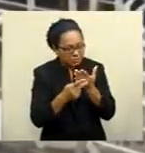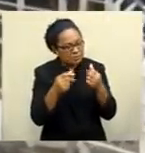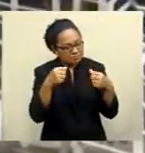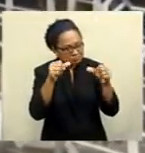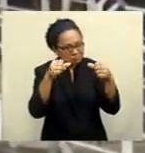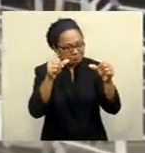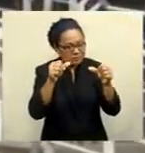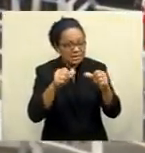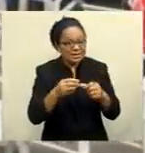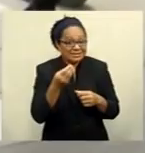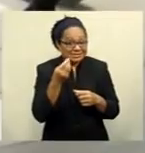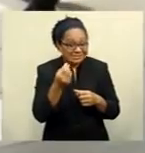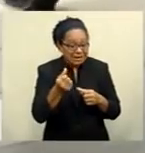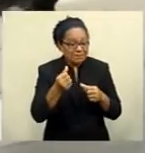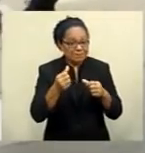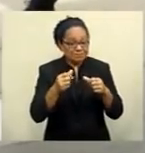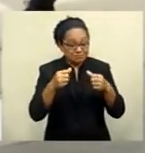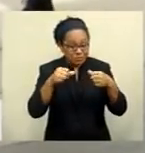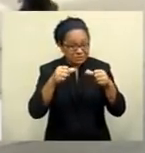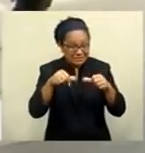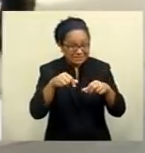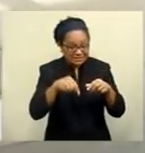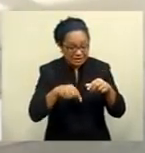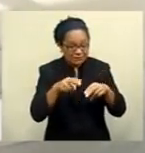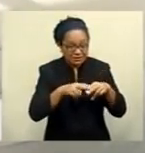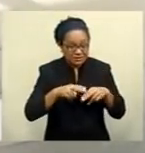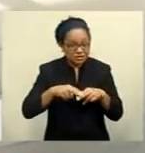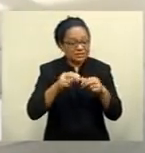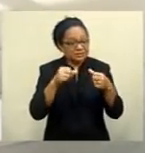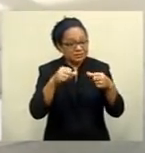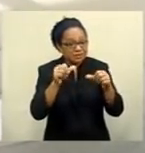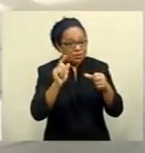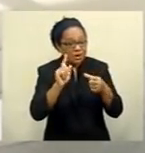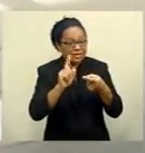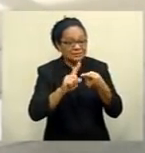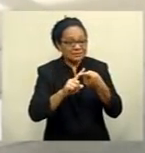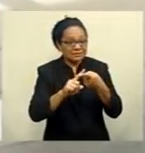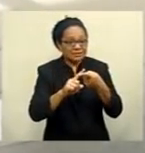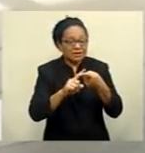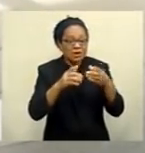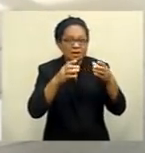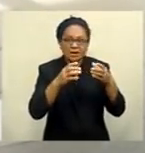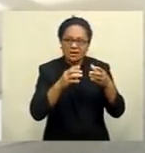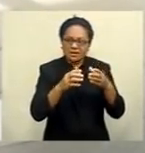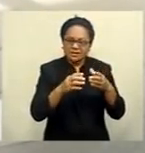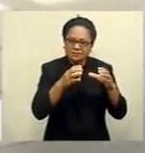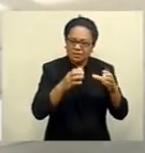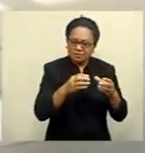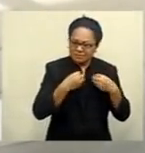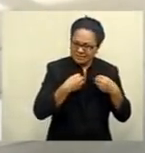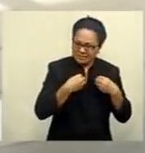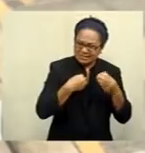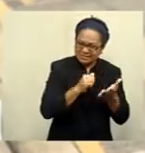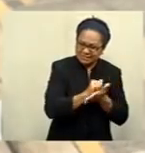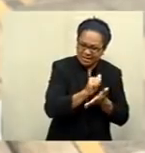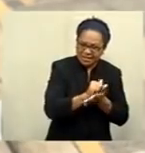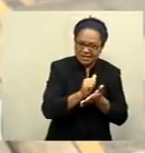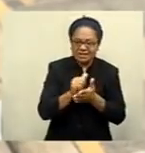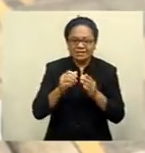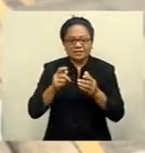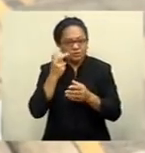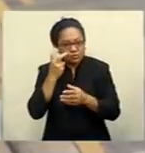projects which are in development or near implementation include wholesale and retail, real estate, housing and tourism.